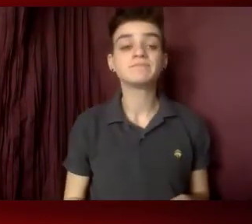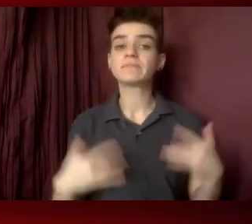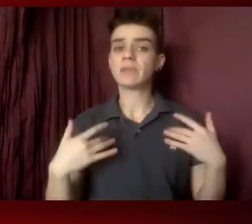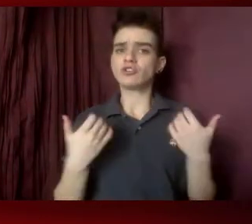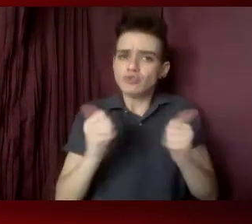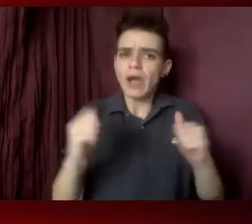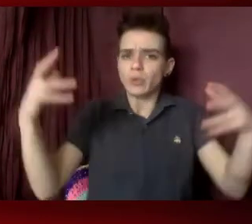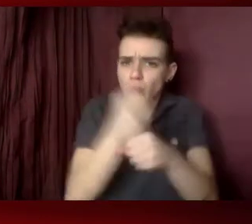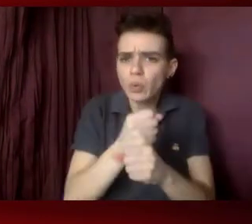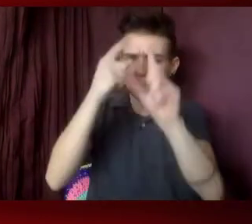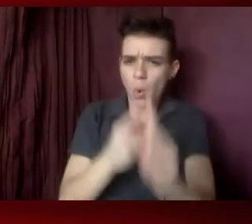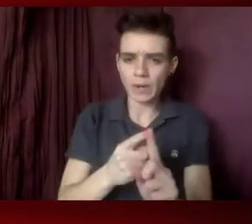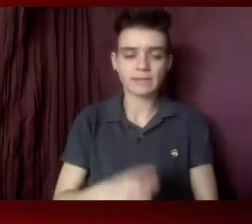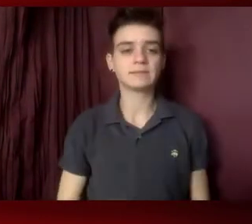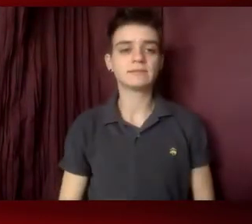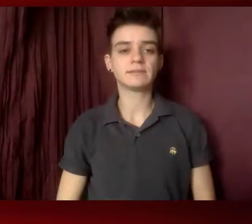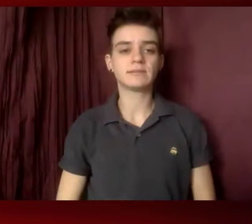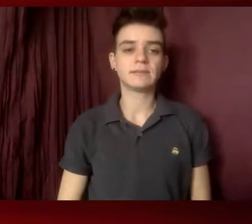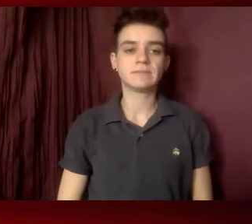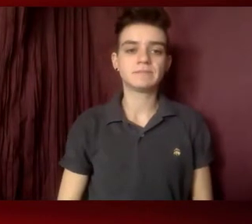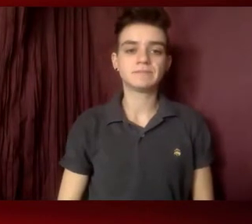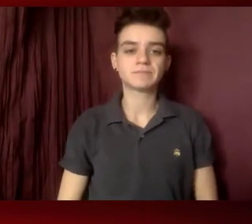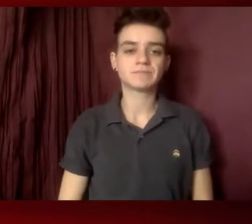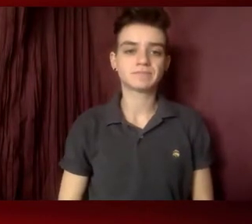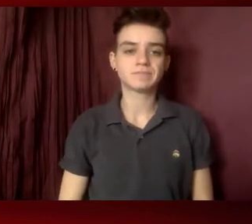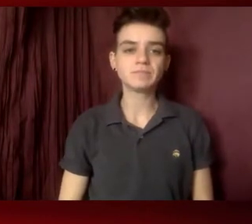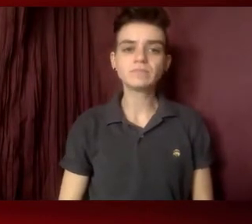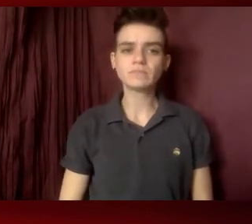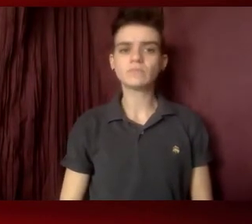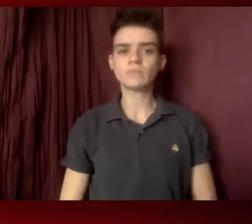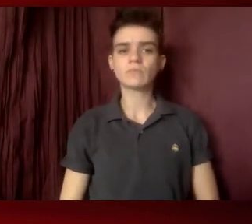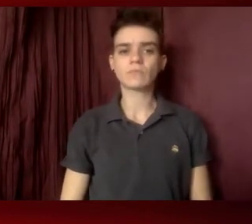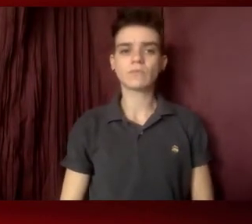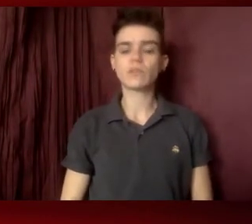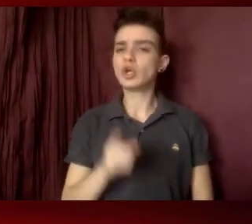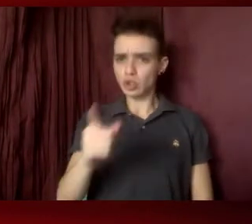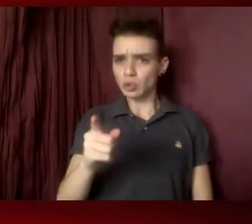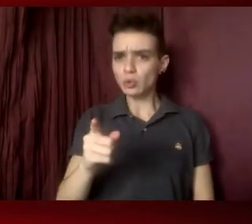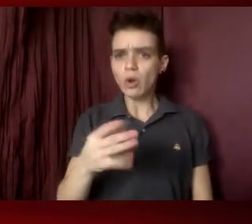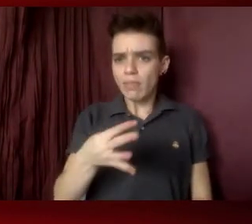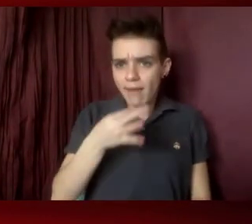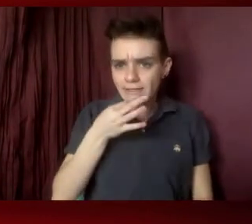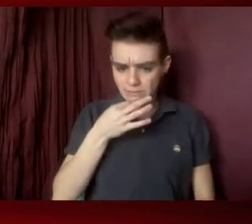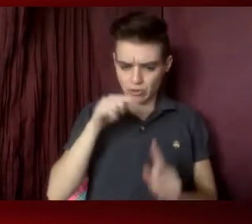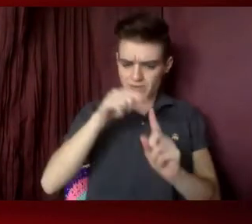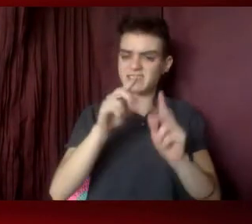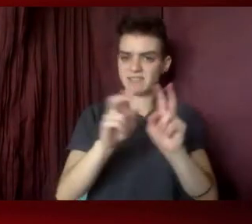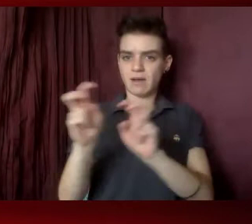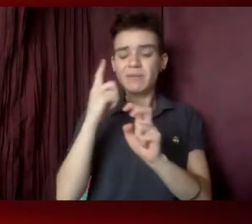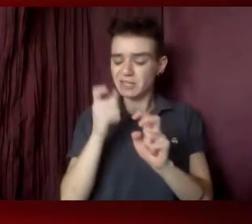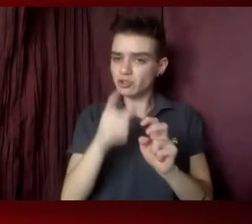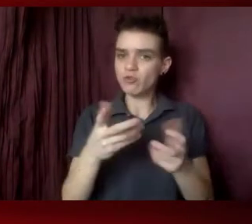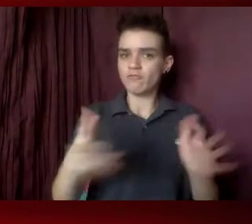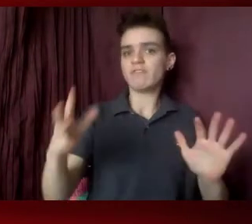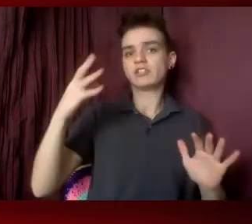be credible. There's no one more credible than you with your story. You are the expert subject matter because you have lived